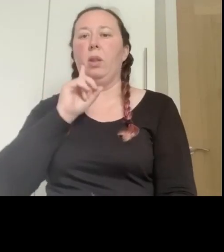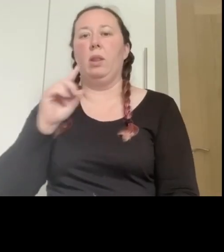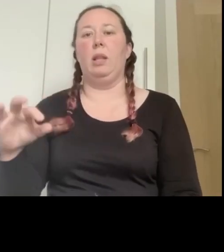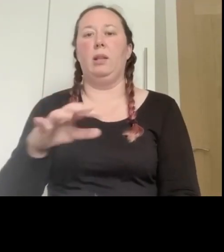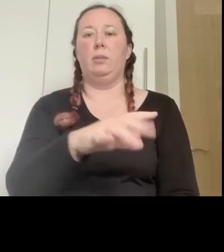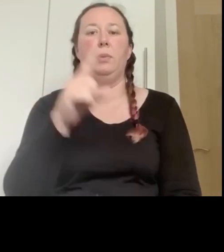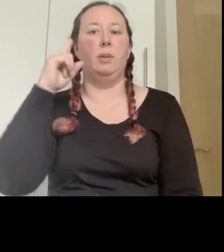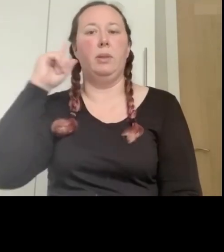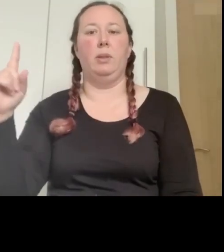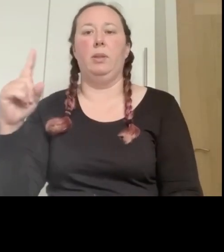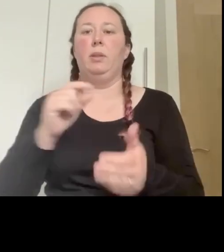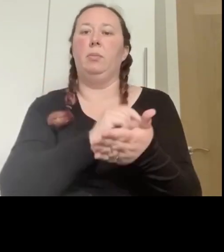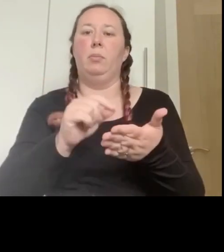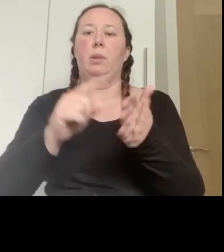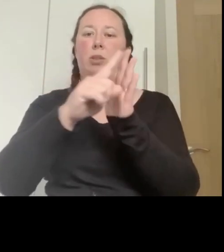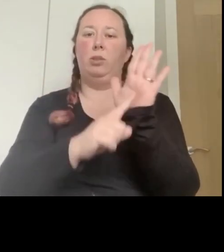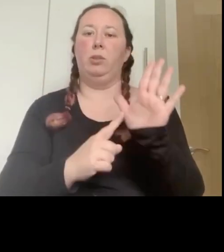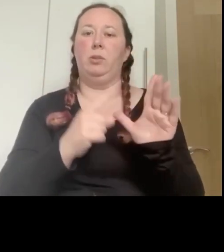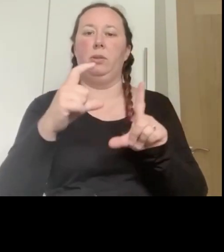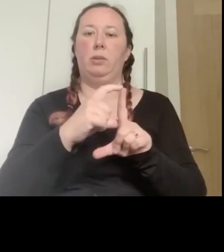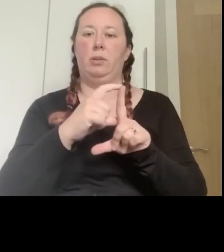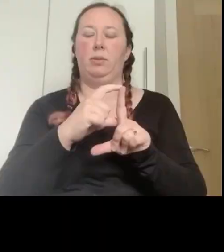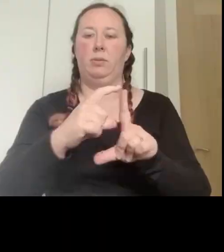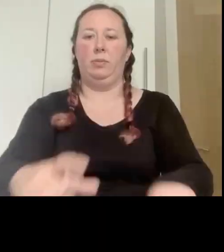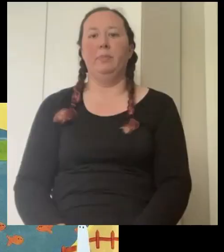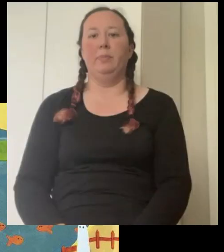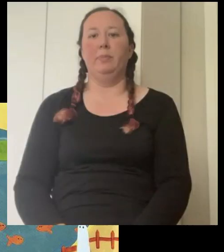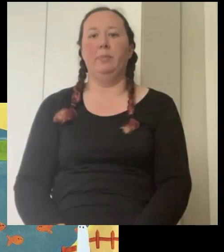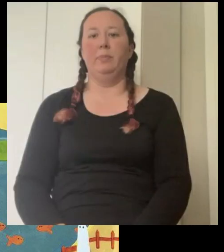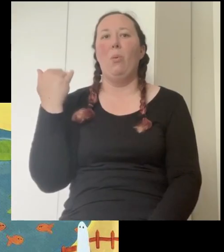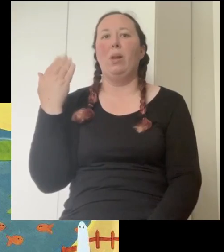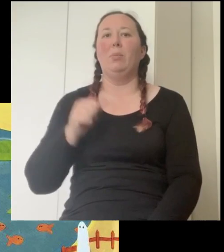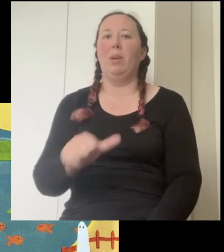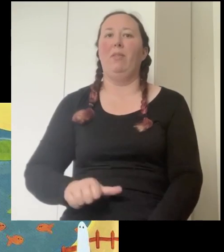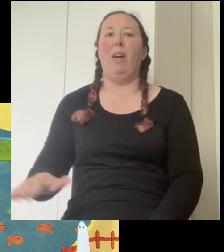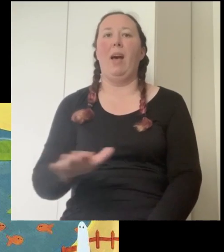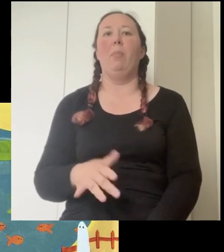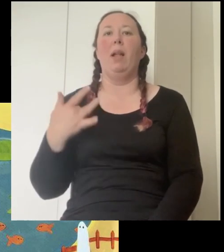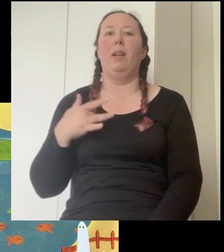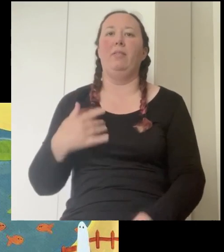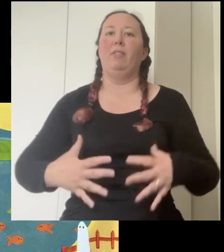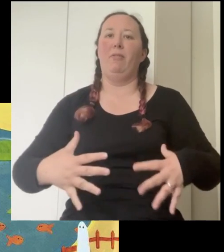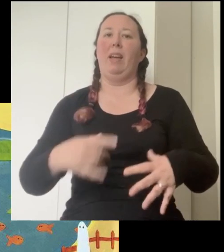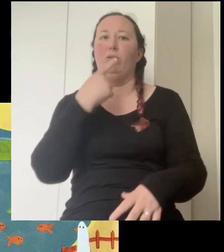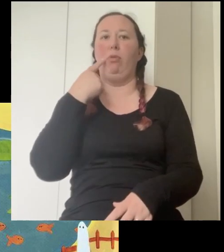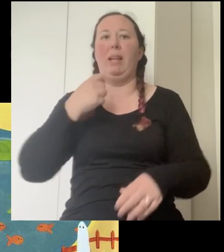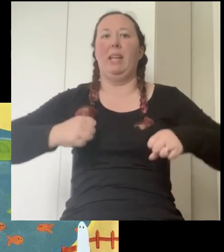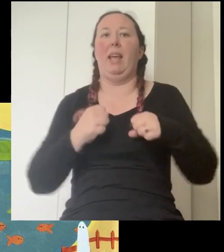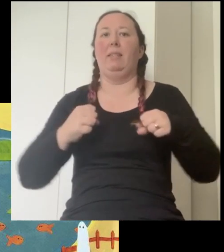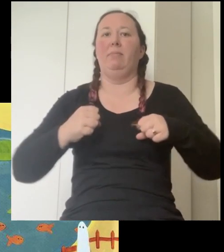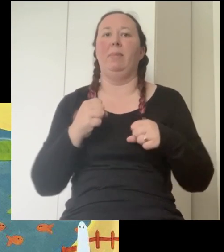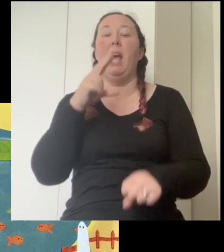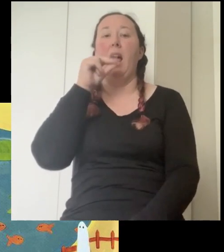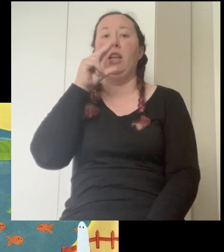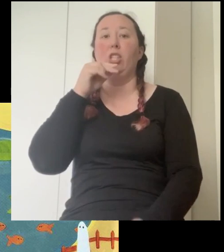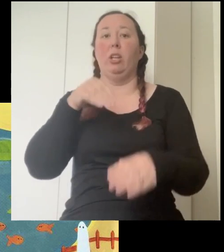what the ladybird heard by julia donaldson once upon a farm lived a fat red